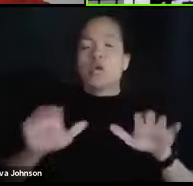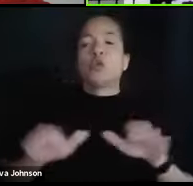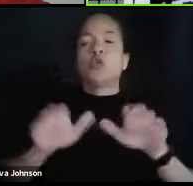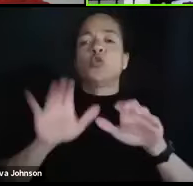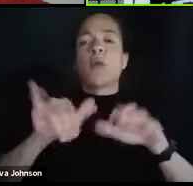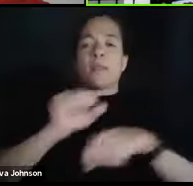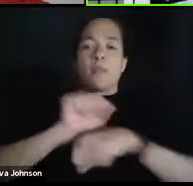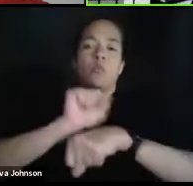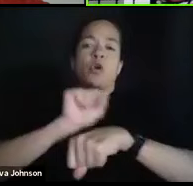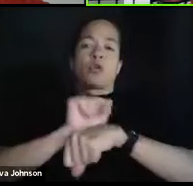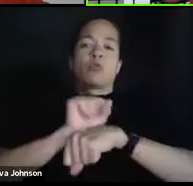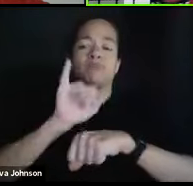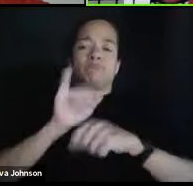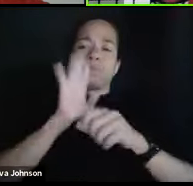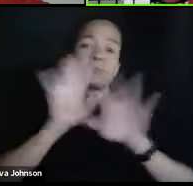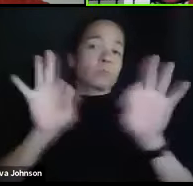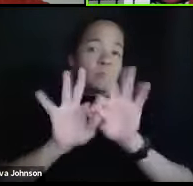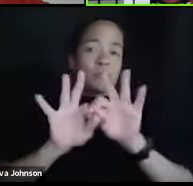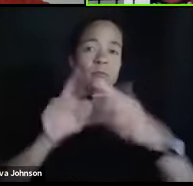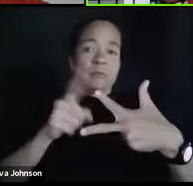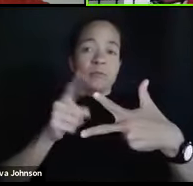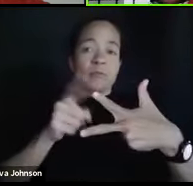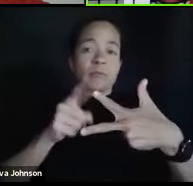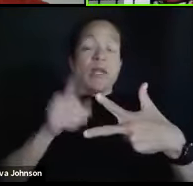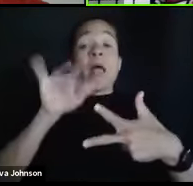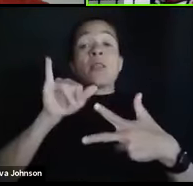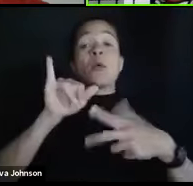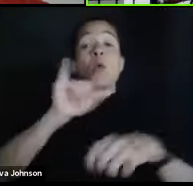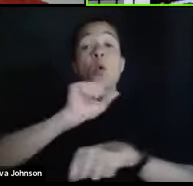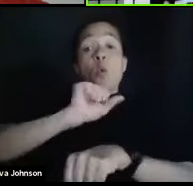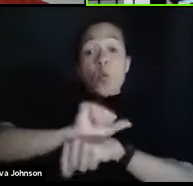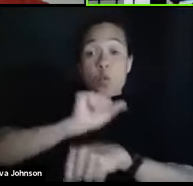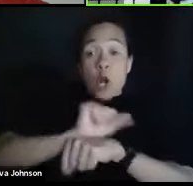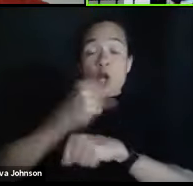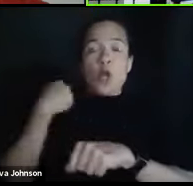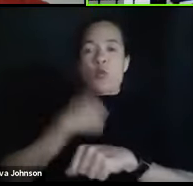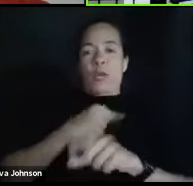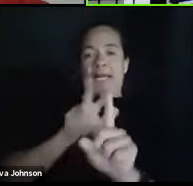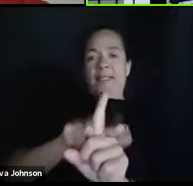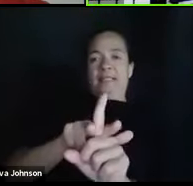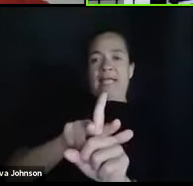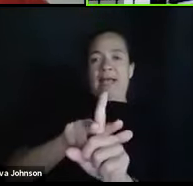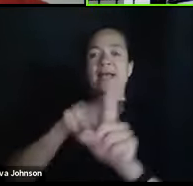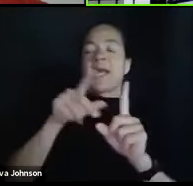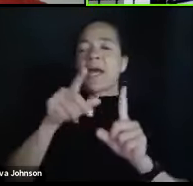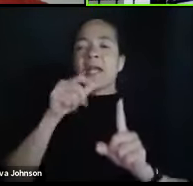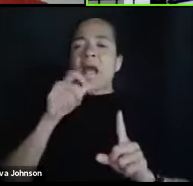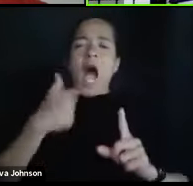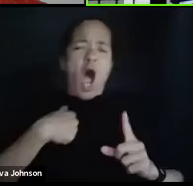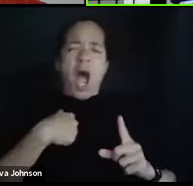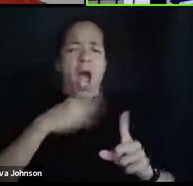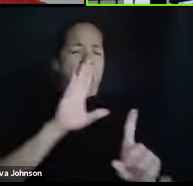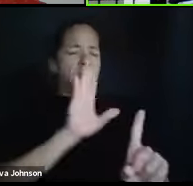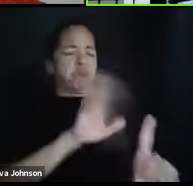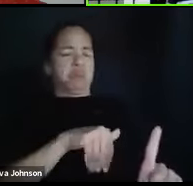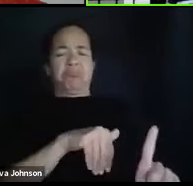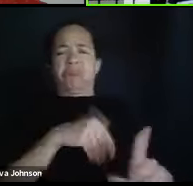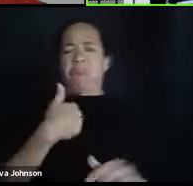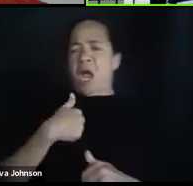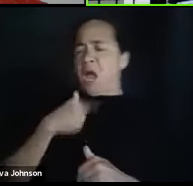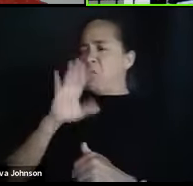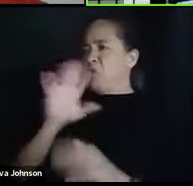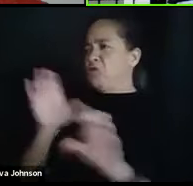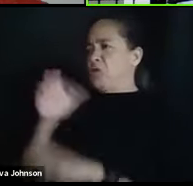work that is assigned, not the work you think, oh, I want to do that assignment. Um, I think I'll skip that one